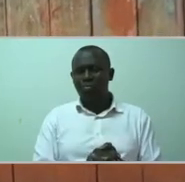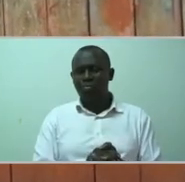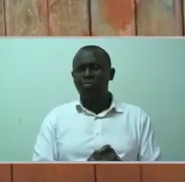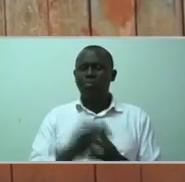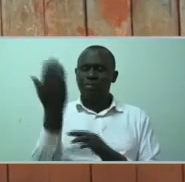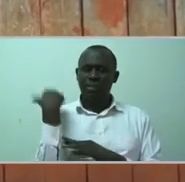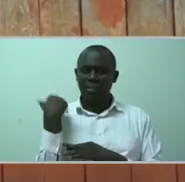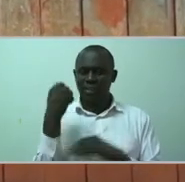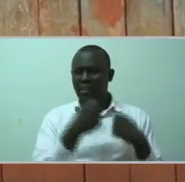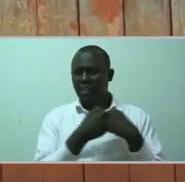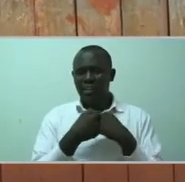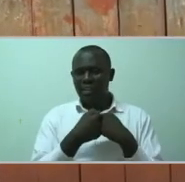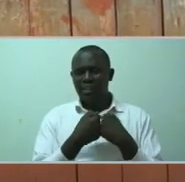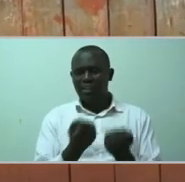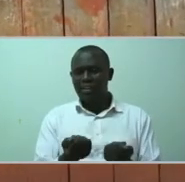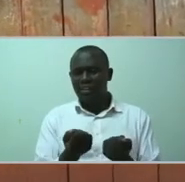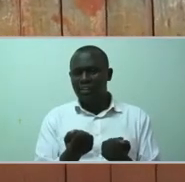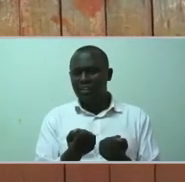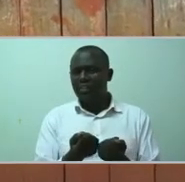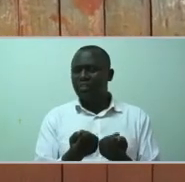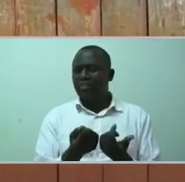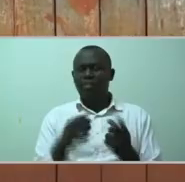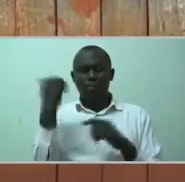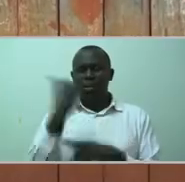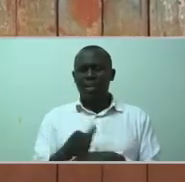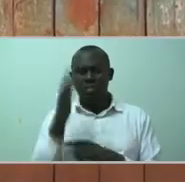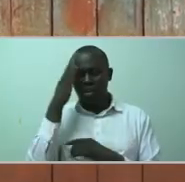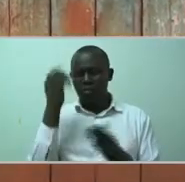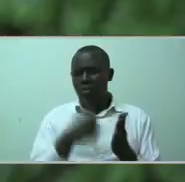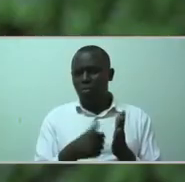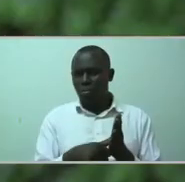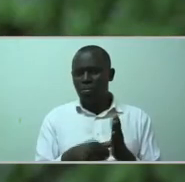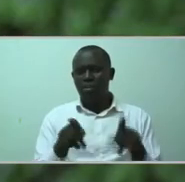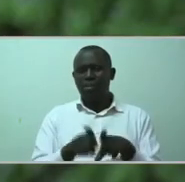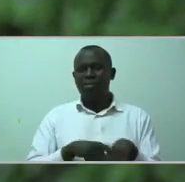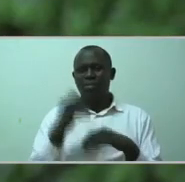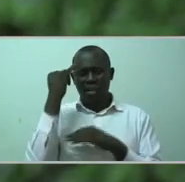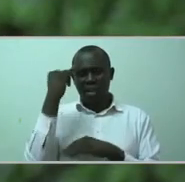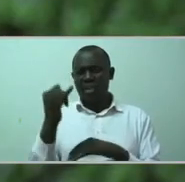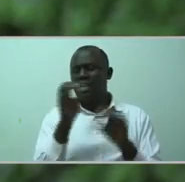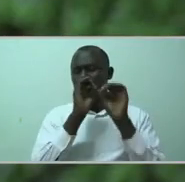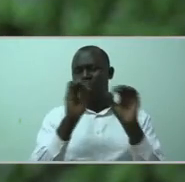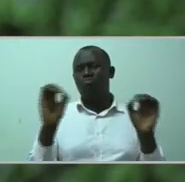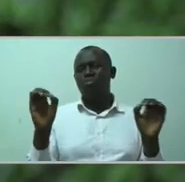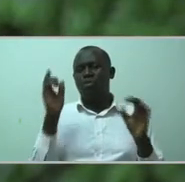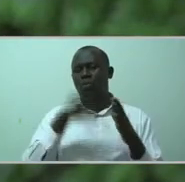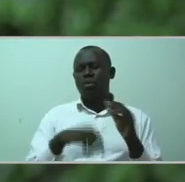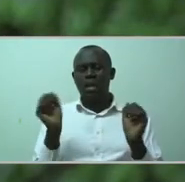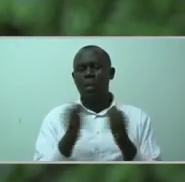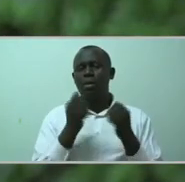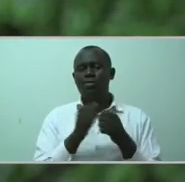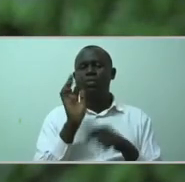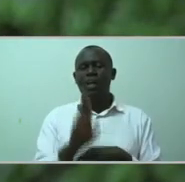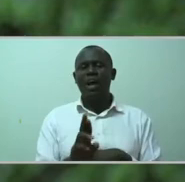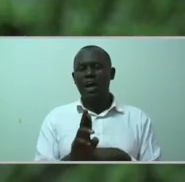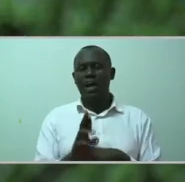Initially, the challenge was we didn't know the problem. We didn't have an idea of what is happening with her because